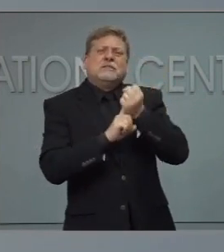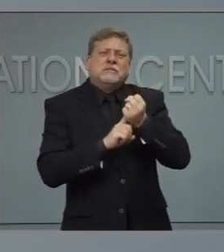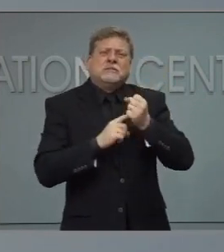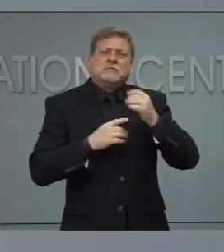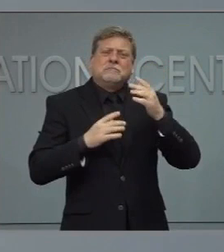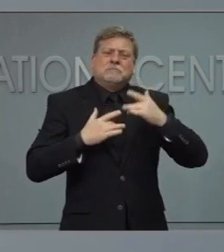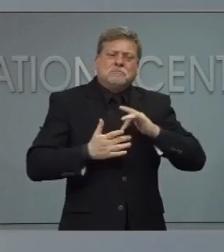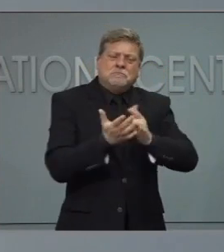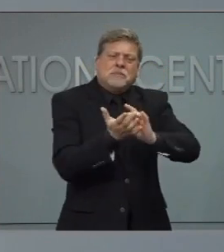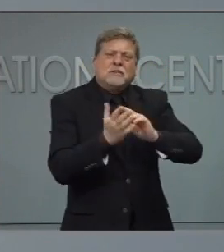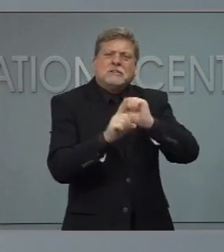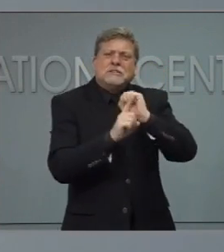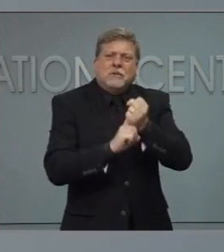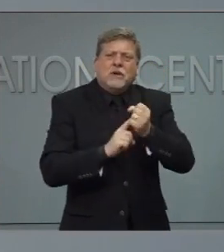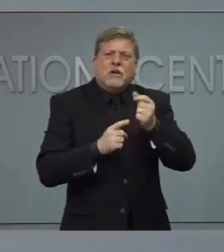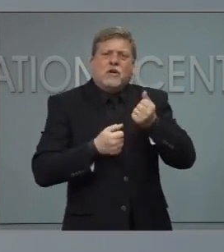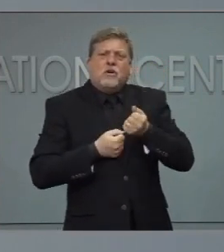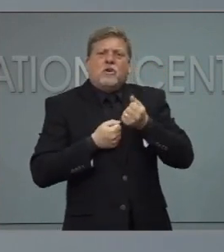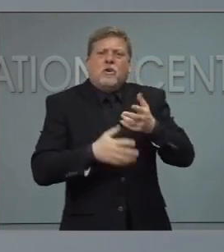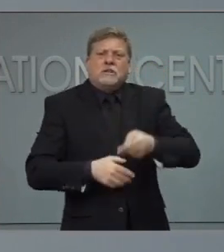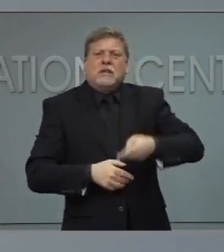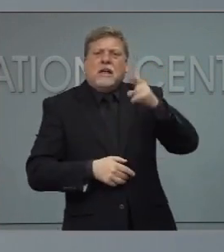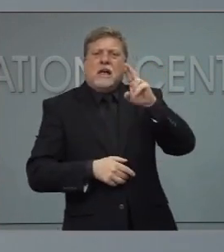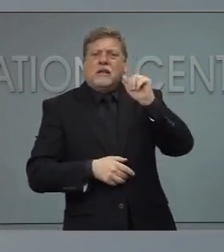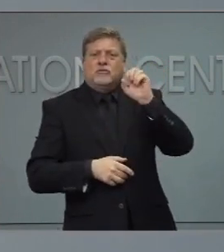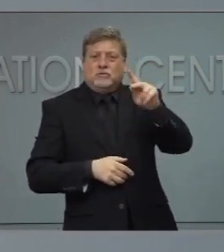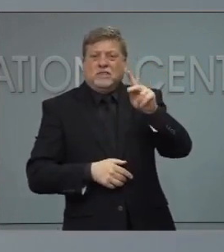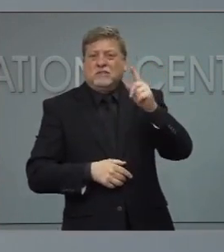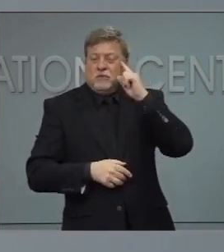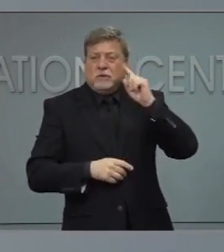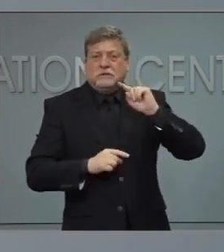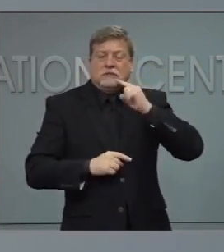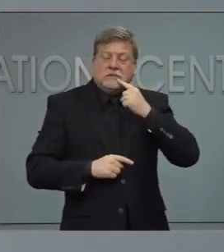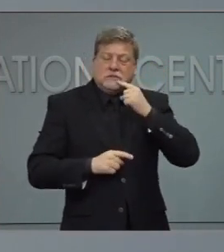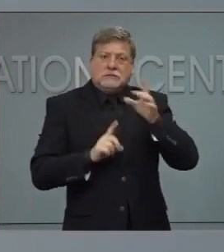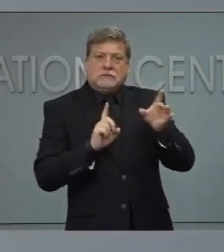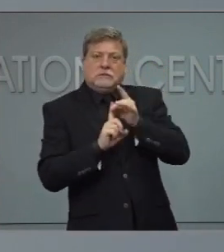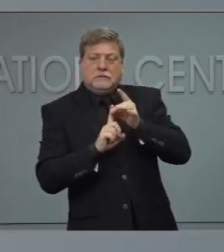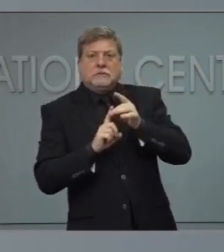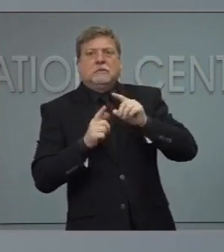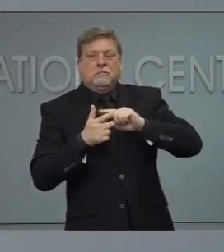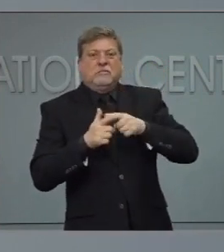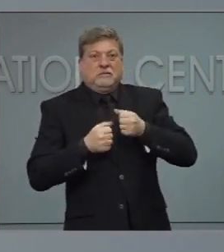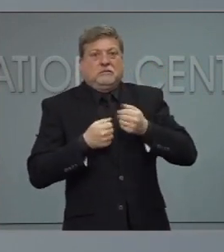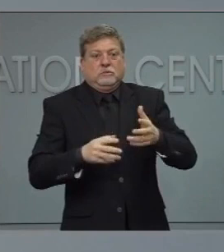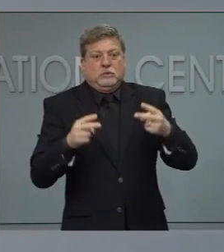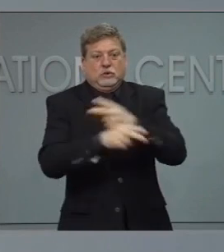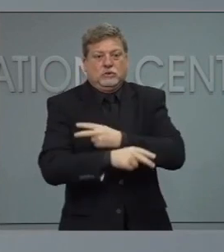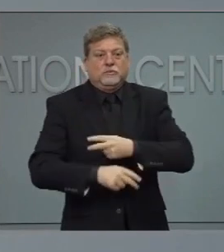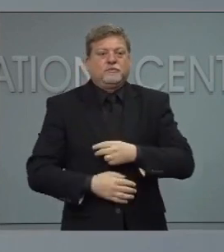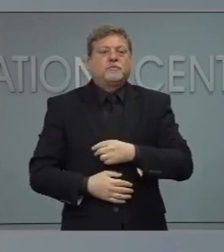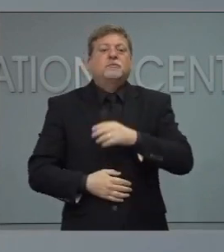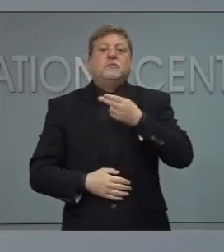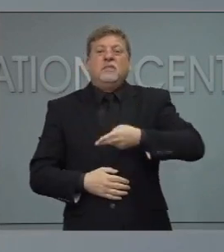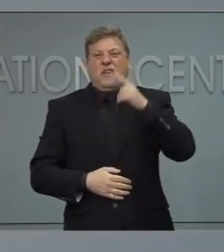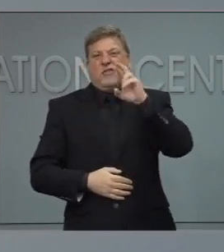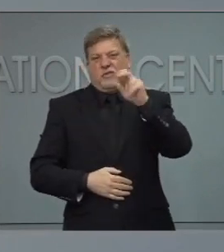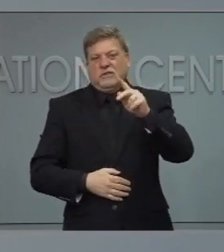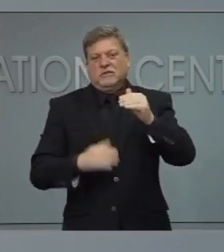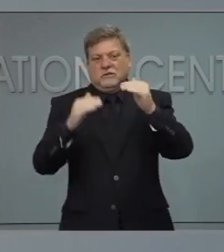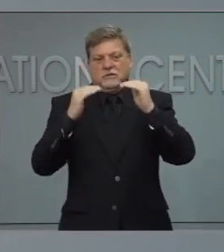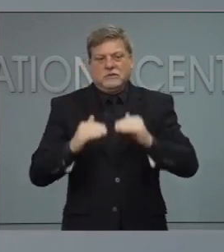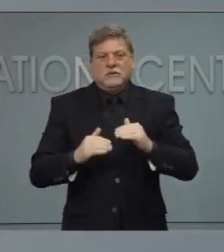Also eligible starting March 17th will be people living in some congregate settings that increase their risk of exposure.